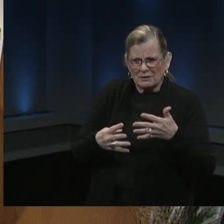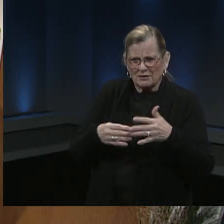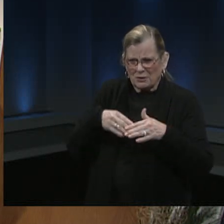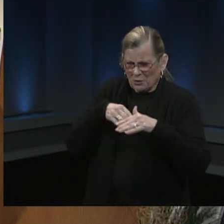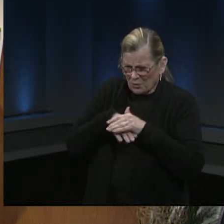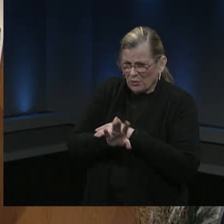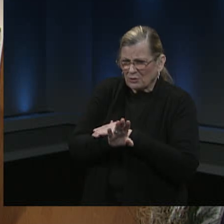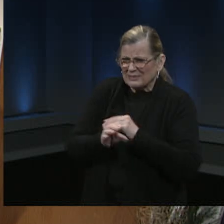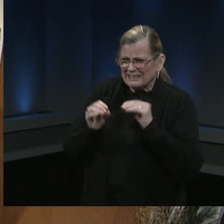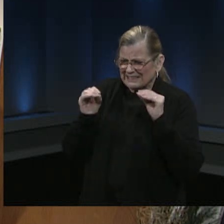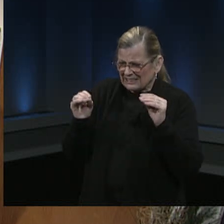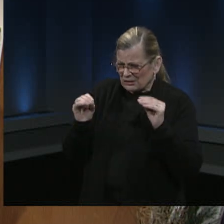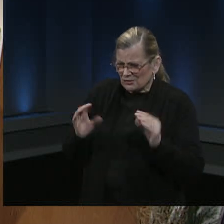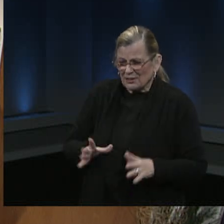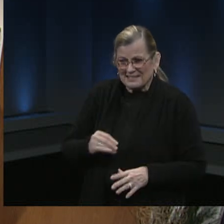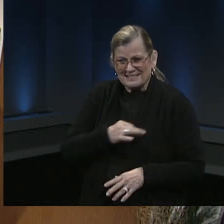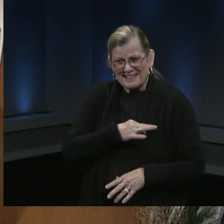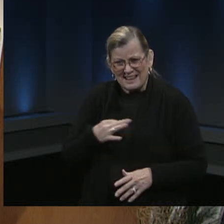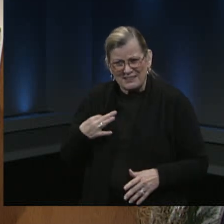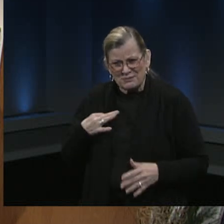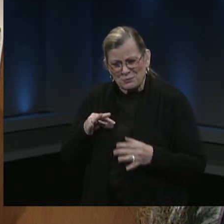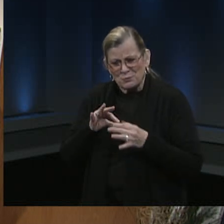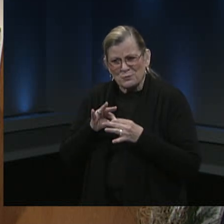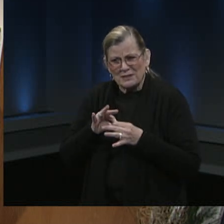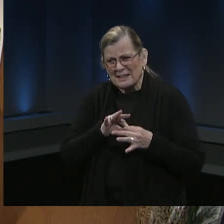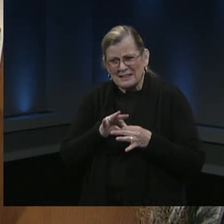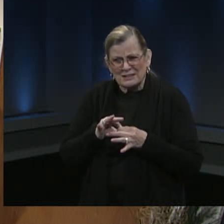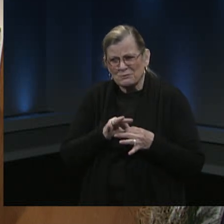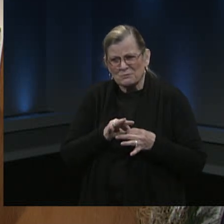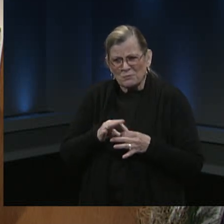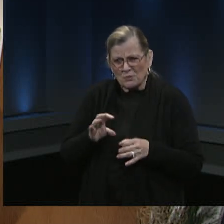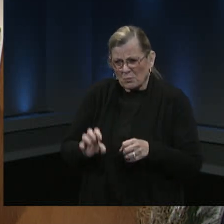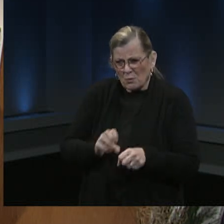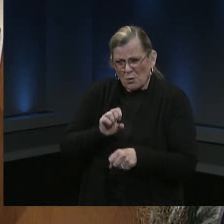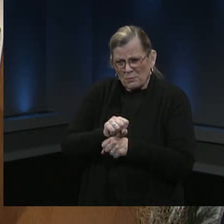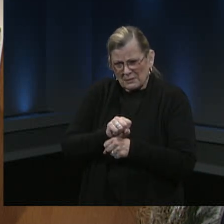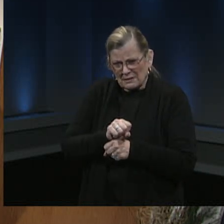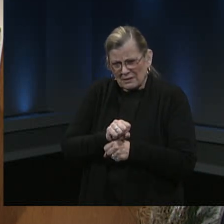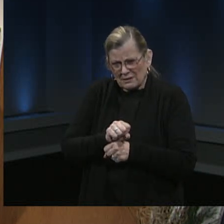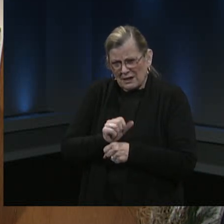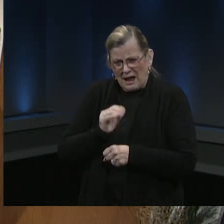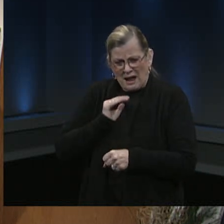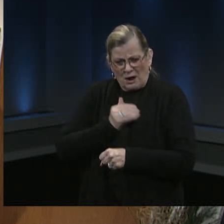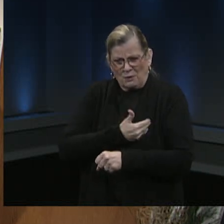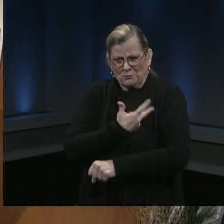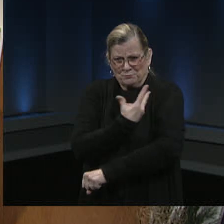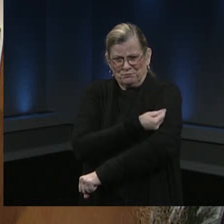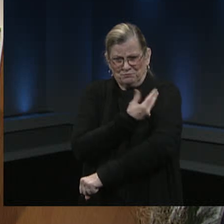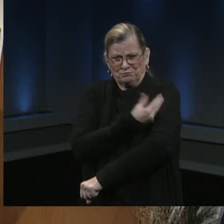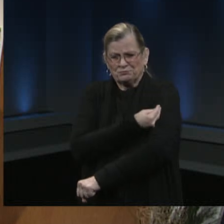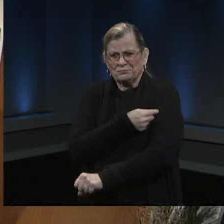to scheduling our appointments to get our first dose of vaccine.